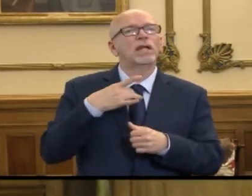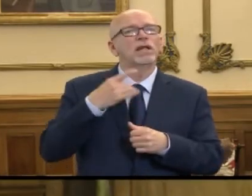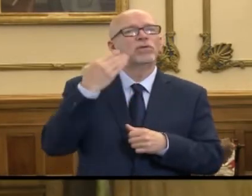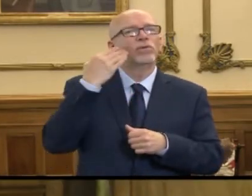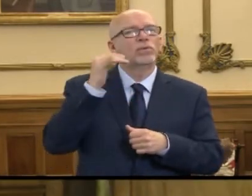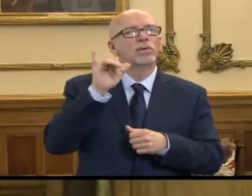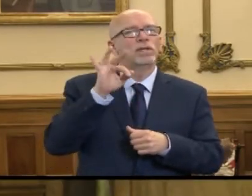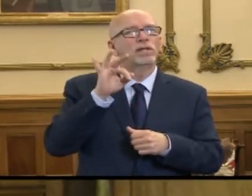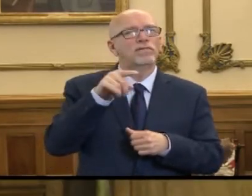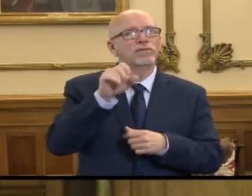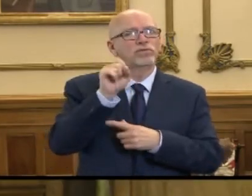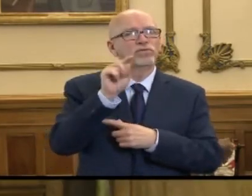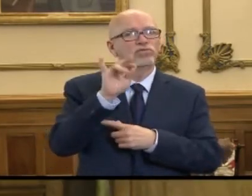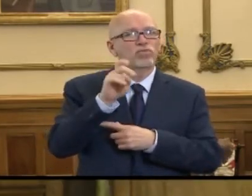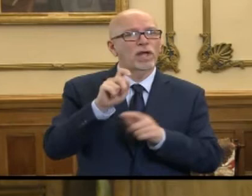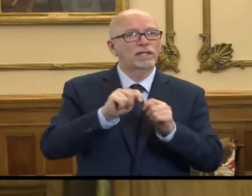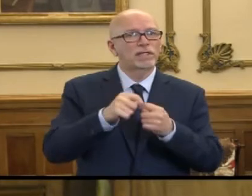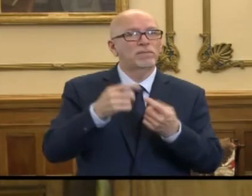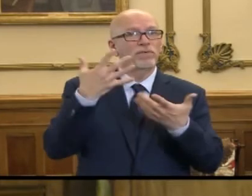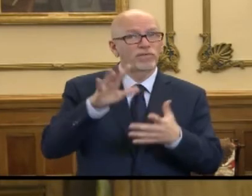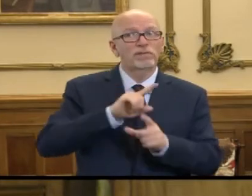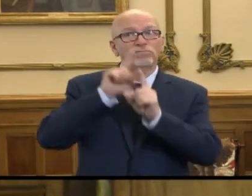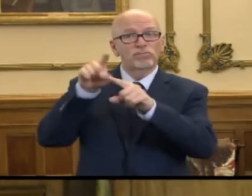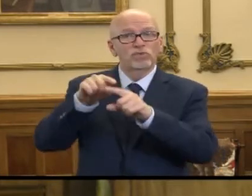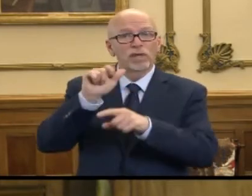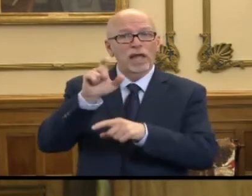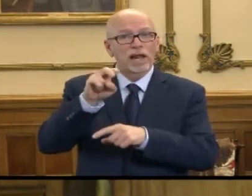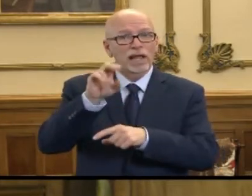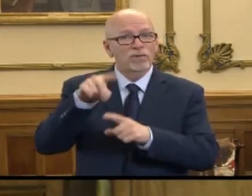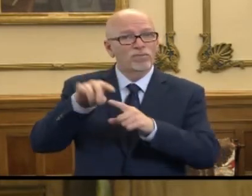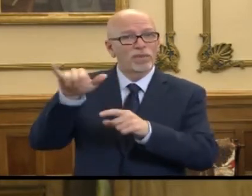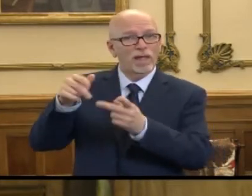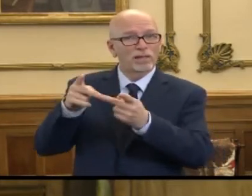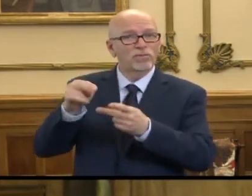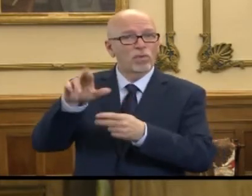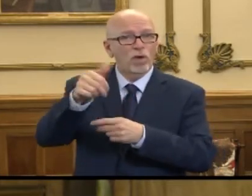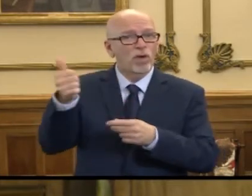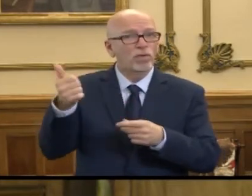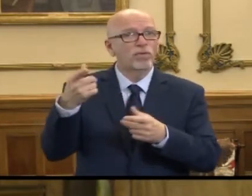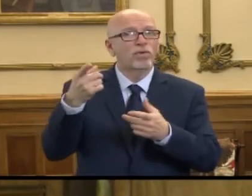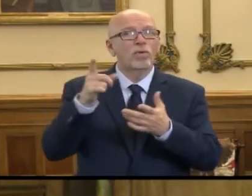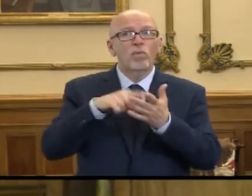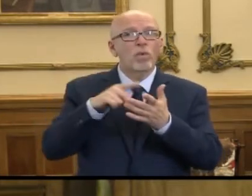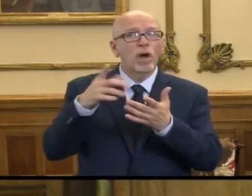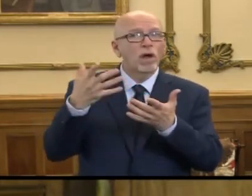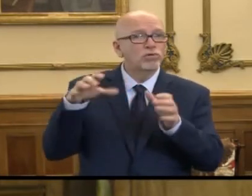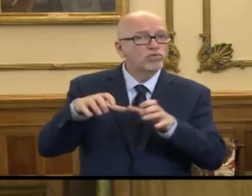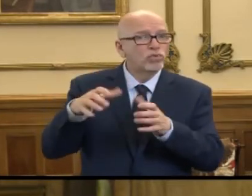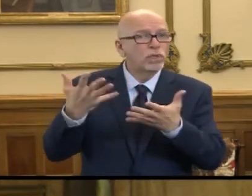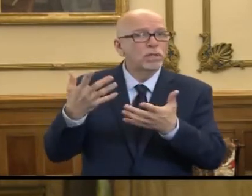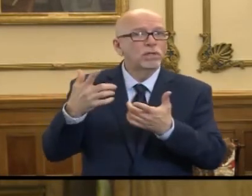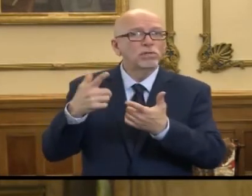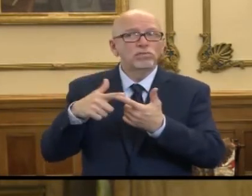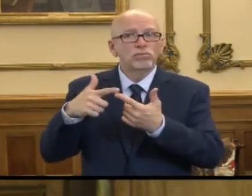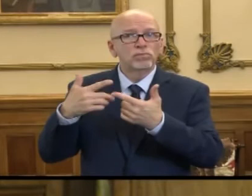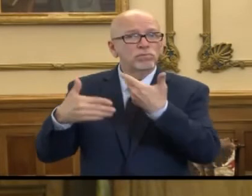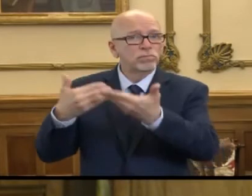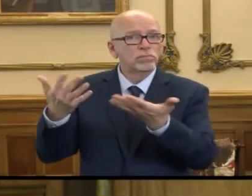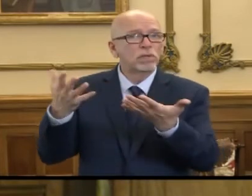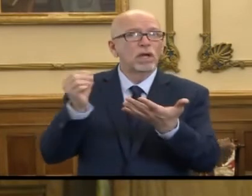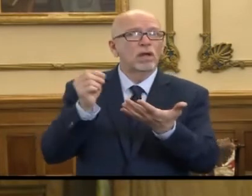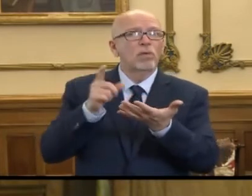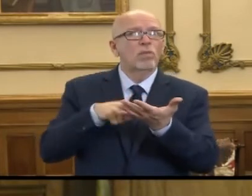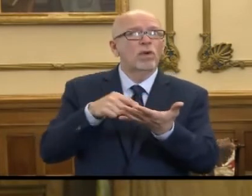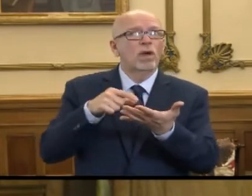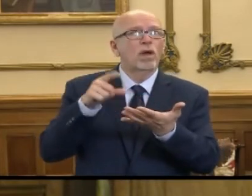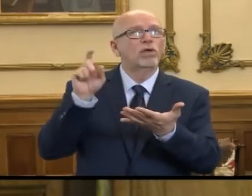if the strike team has been in Allen County at this facility or others, what measures are being taken at this point, and what should